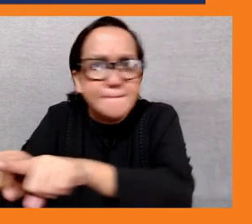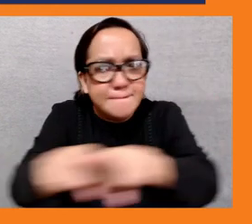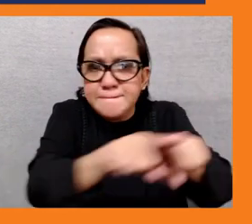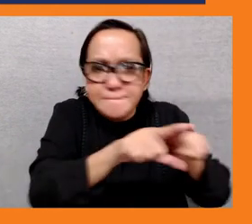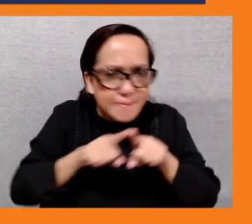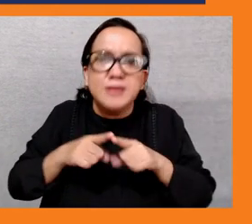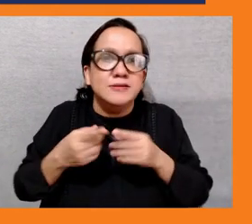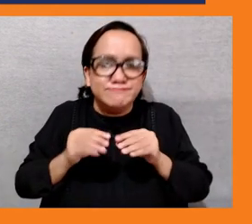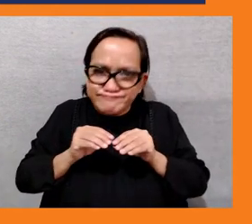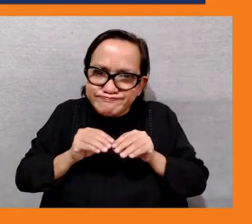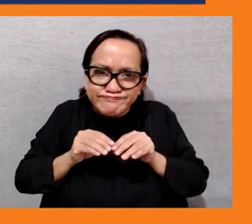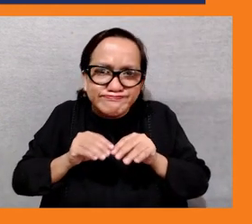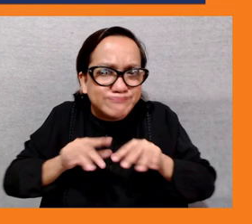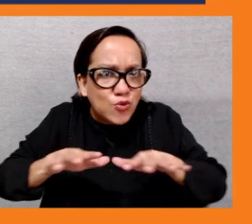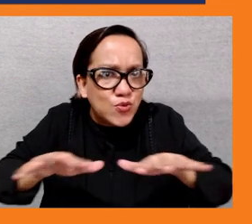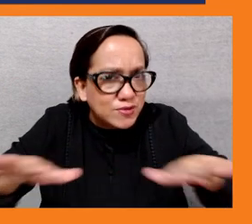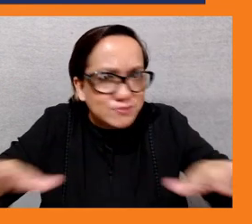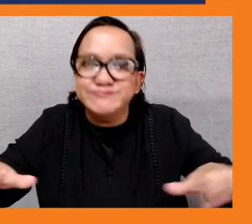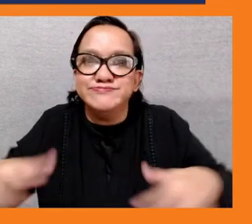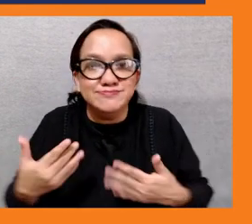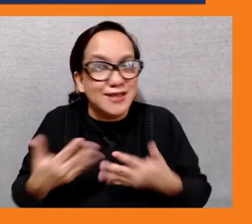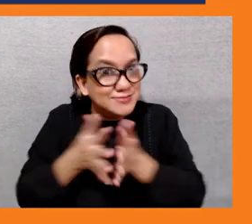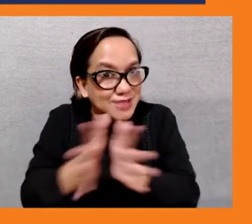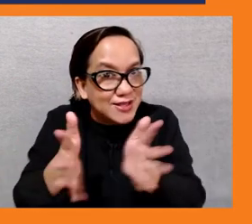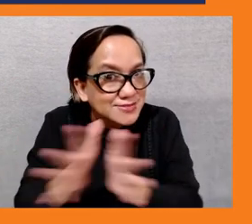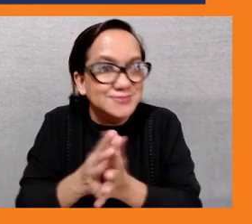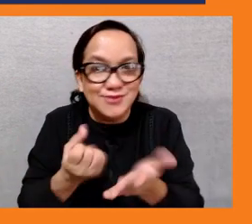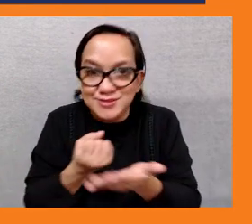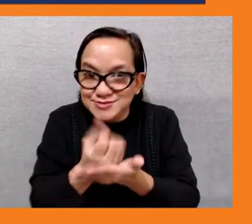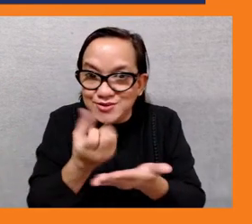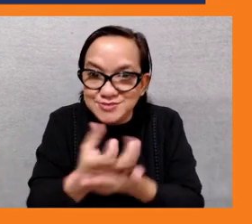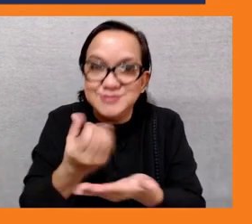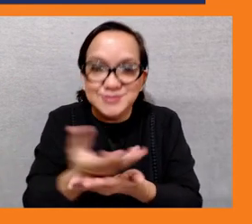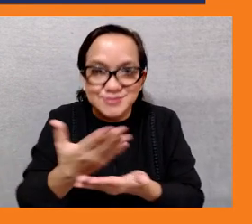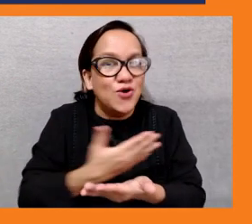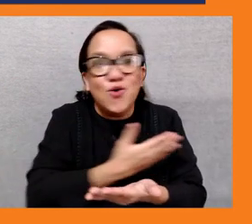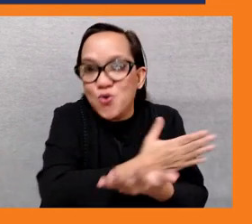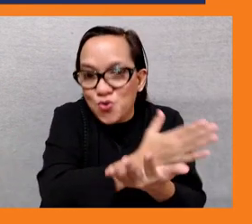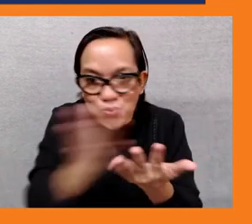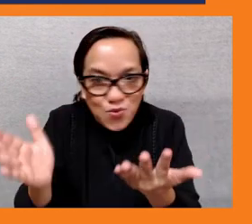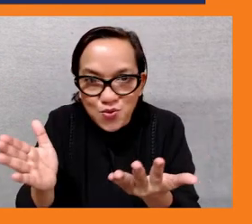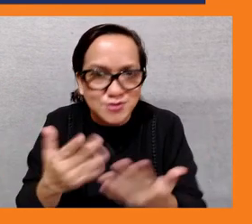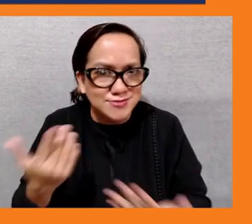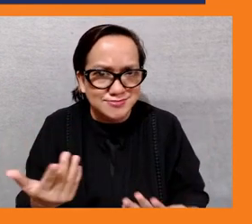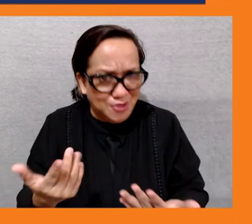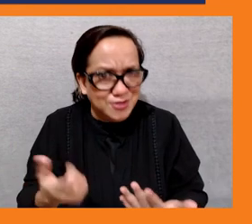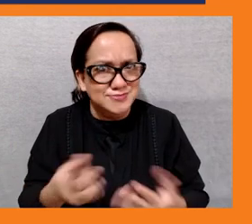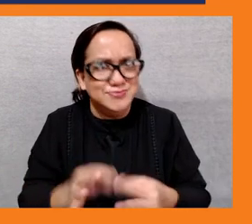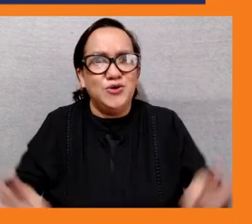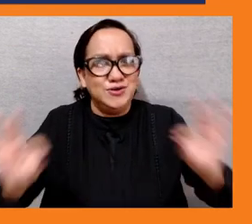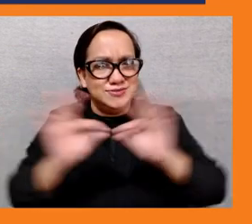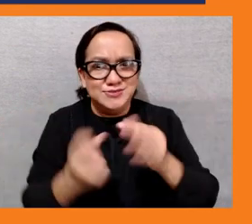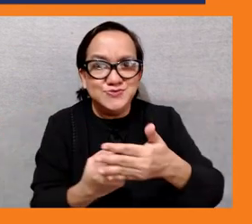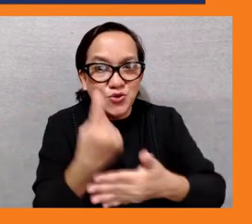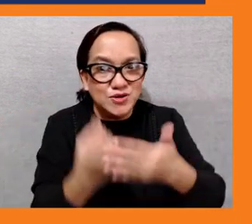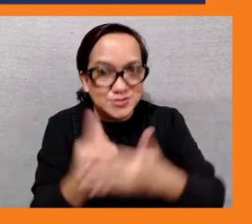organizations so um that was a great um opportunity as well because we got to um get to know them as well and